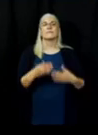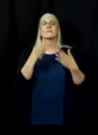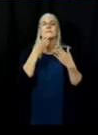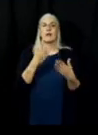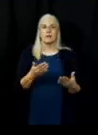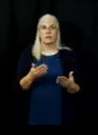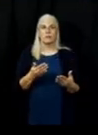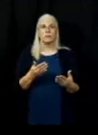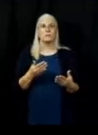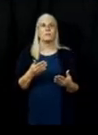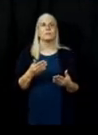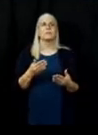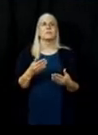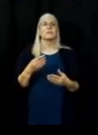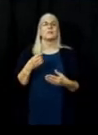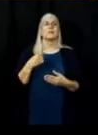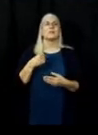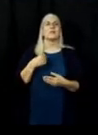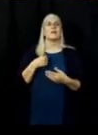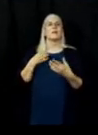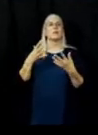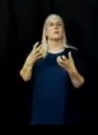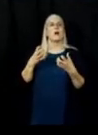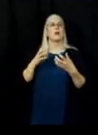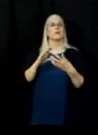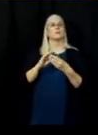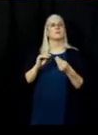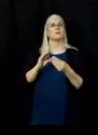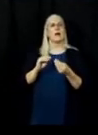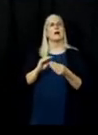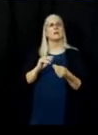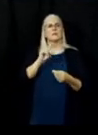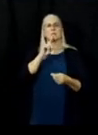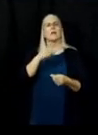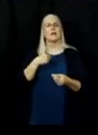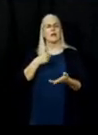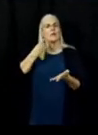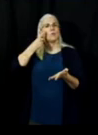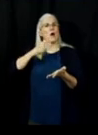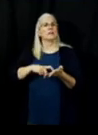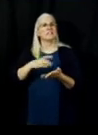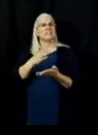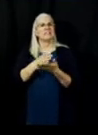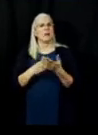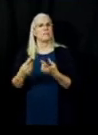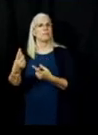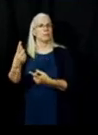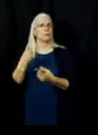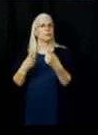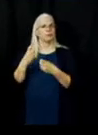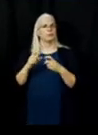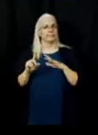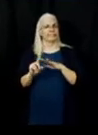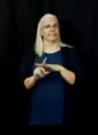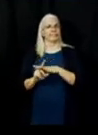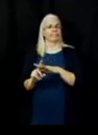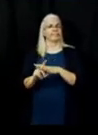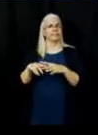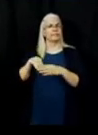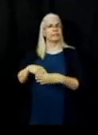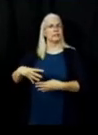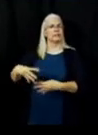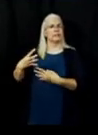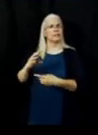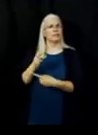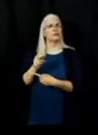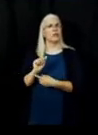I'd like to just kind of acknowledge some of the questions we see most popping up in the chat there. You know, as